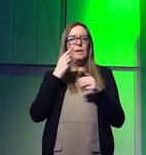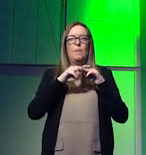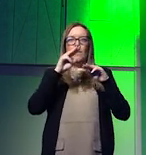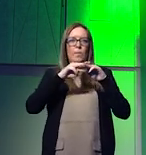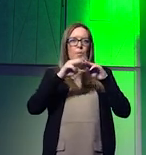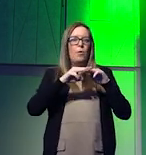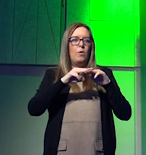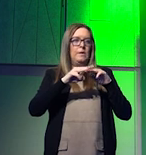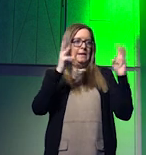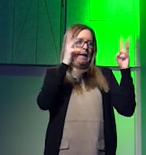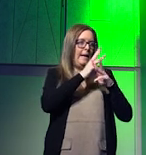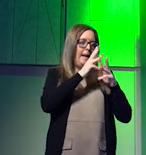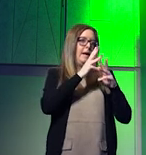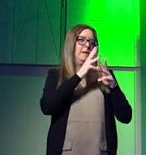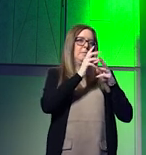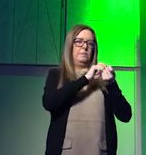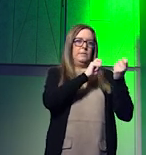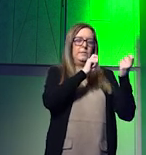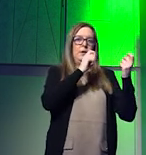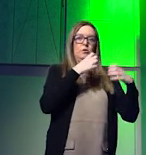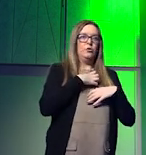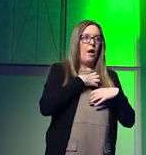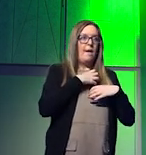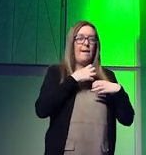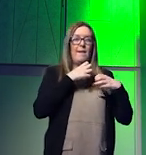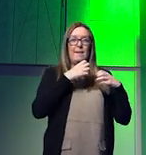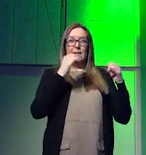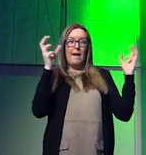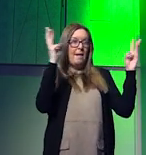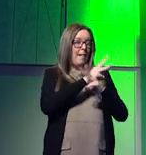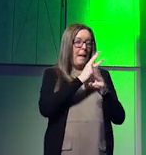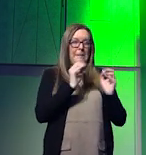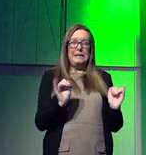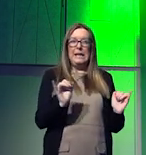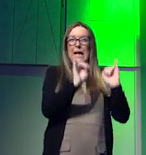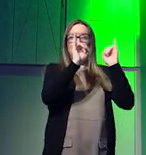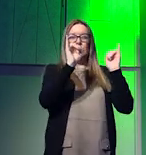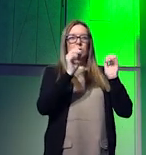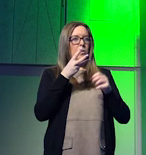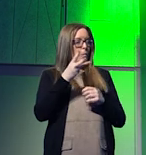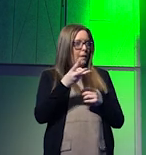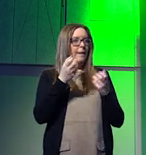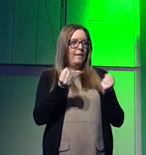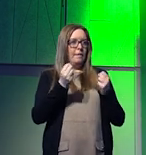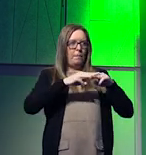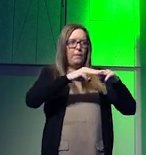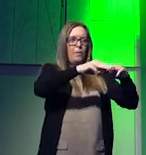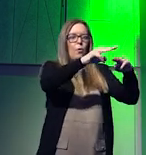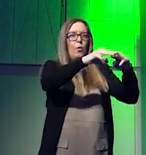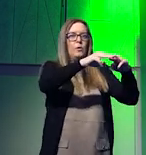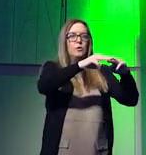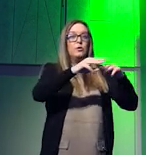climate shocks and climate hazards they will be in some circumstances obviously nationally determined